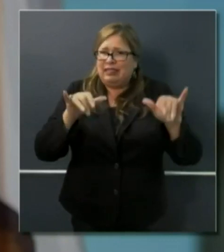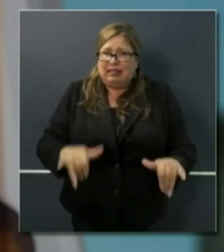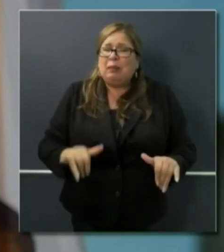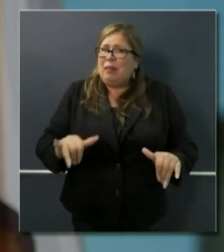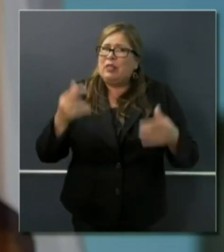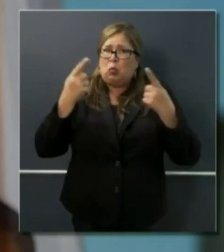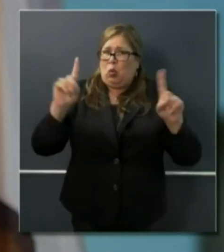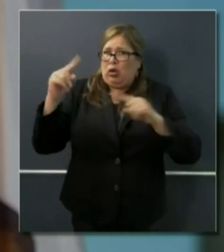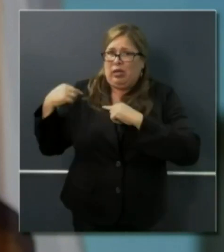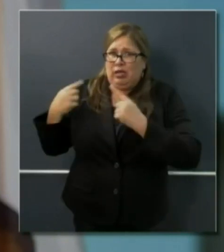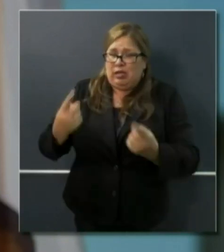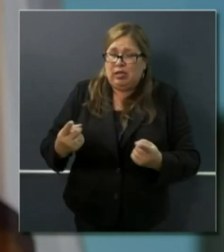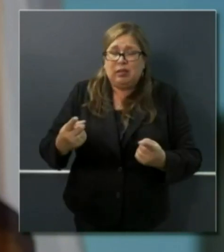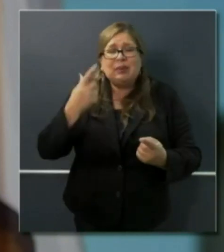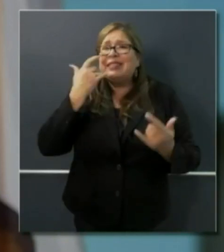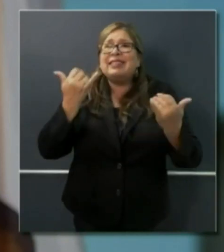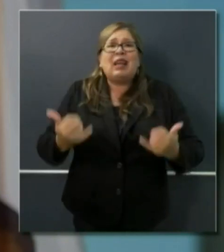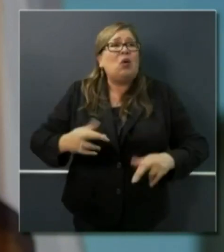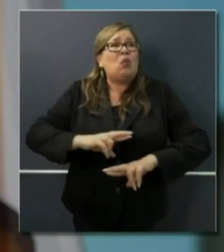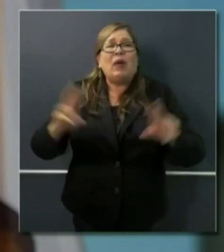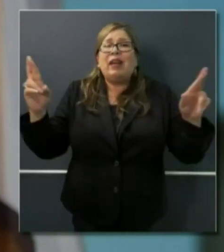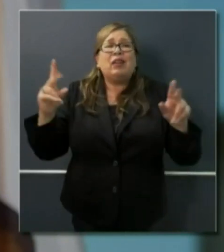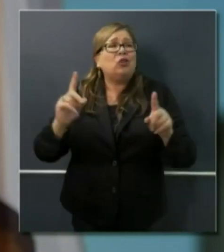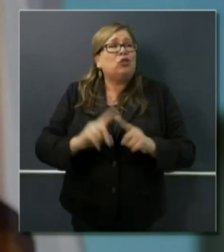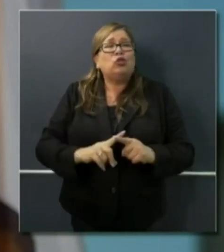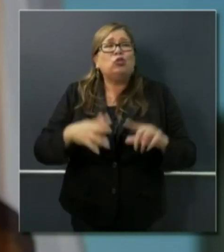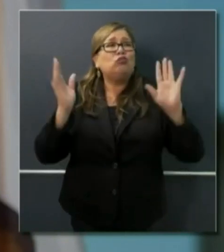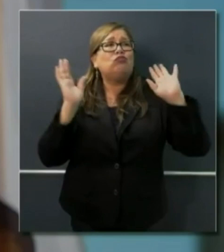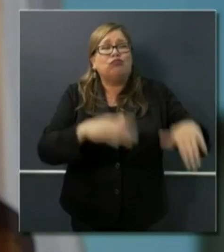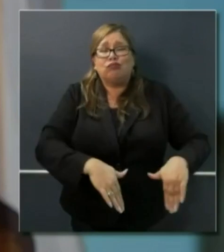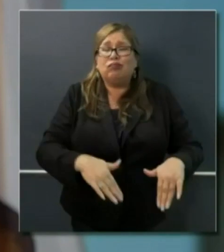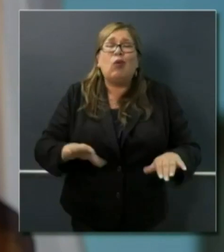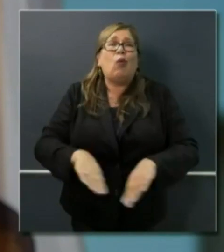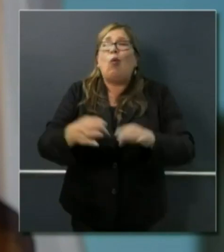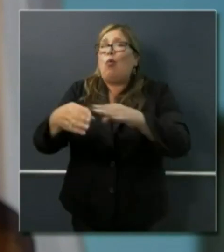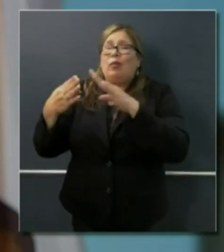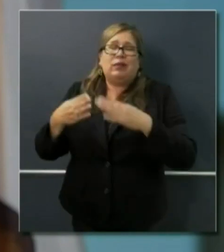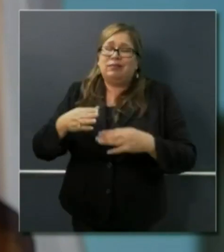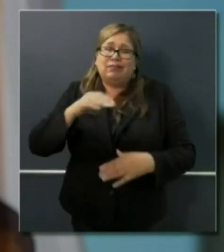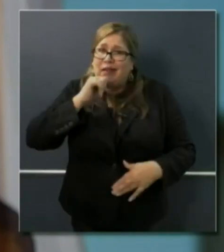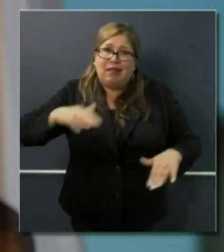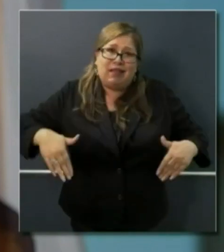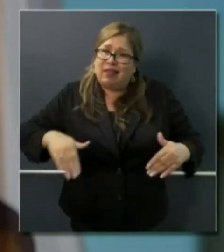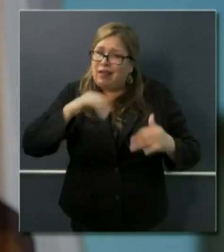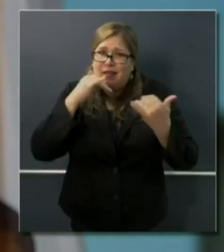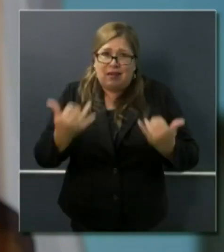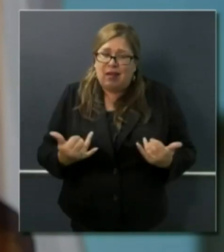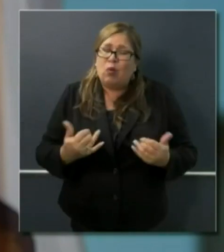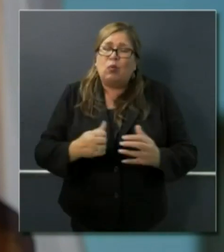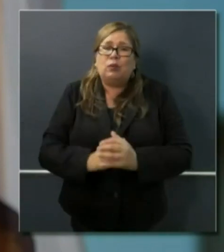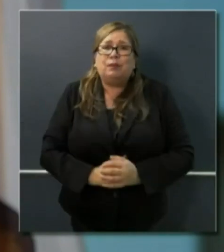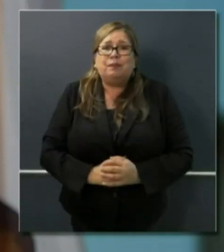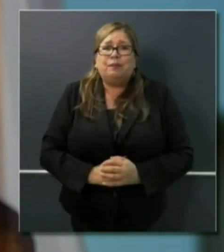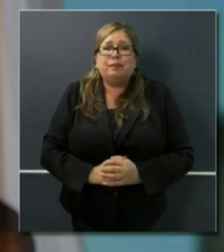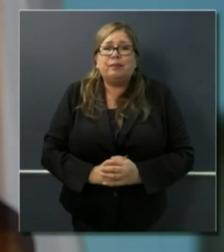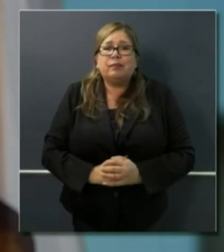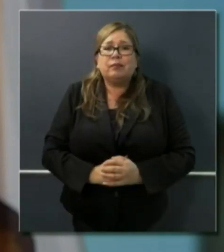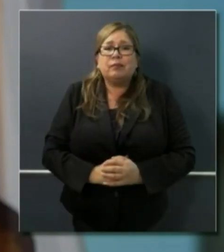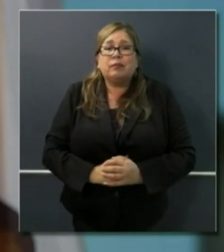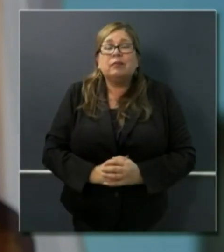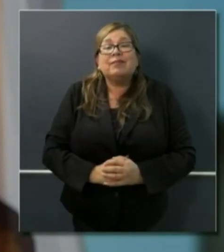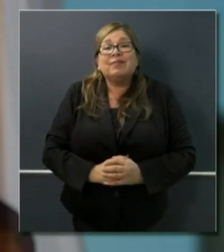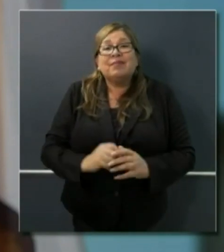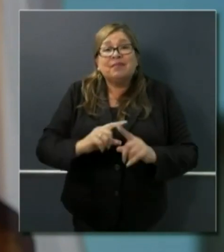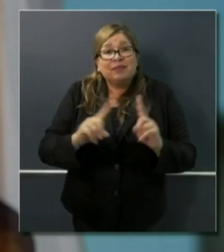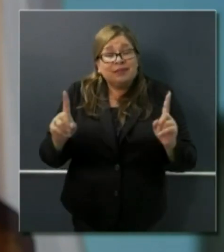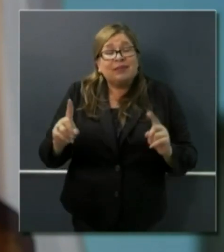yet in a place where we need to be so that we could start reopening. That said, people are not where they